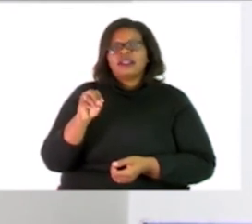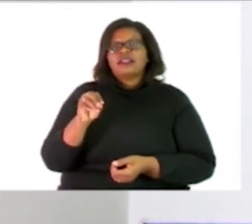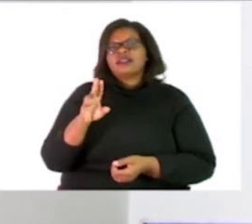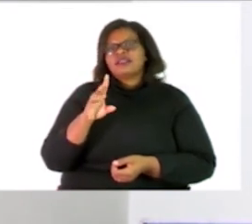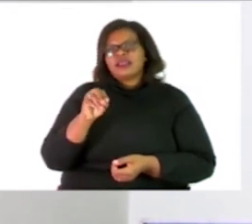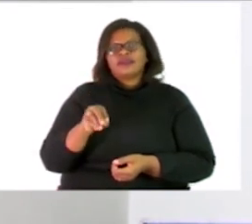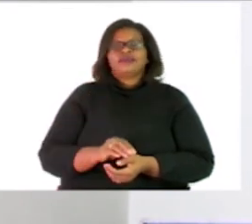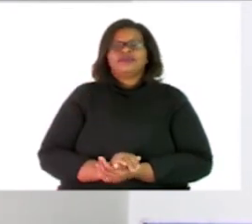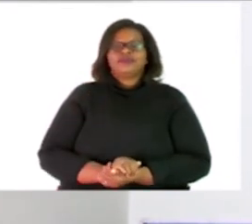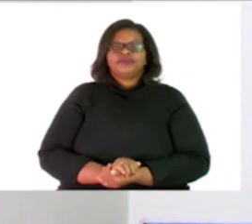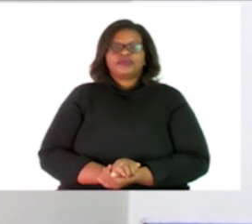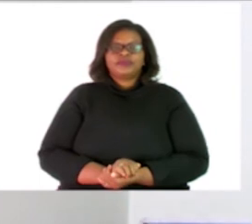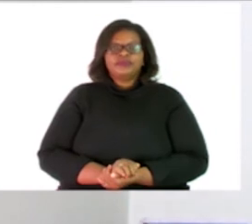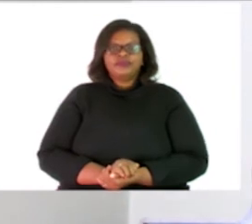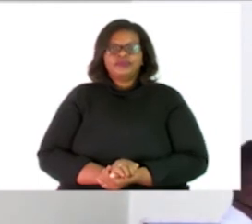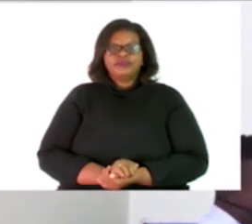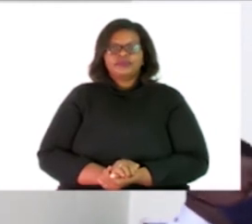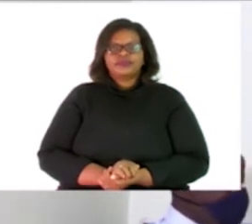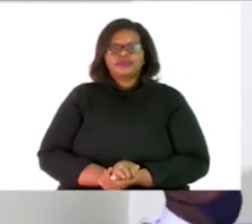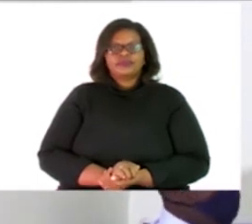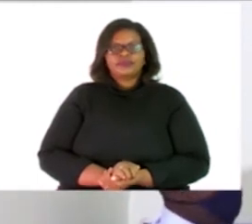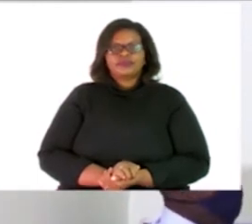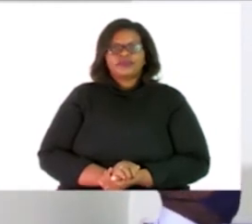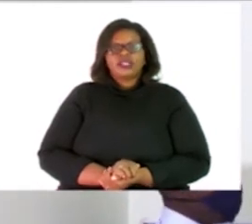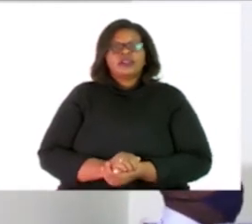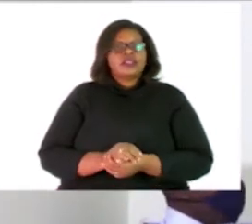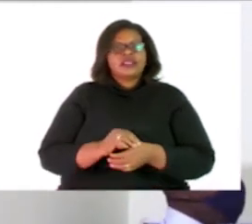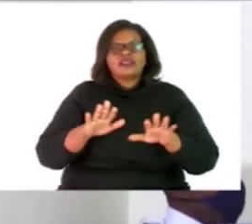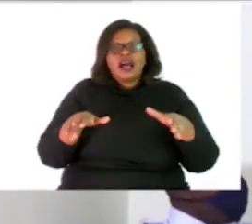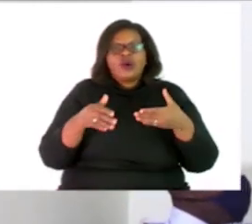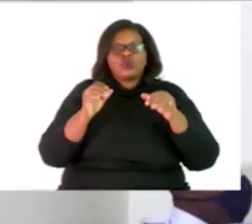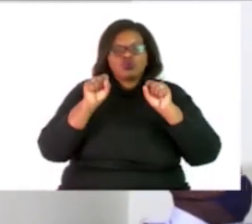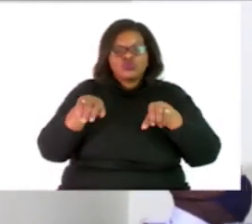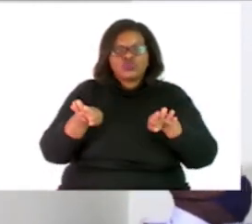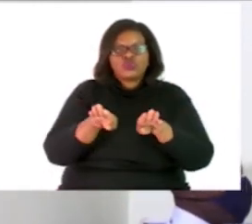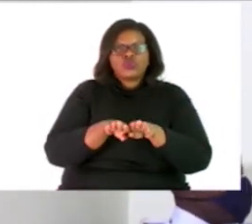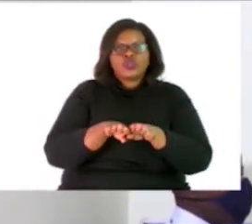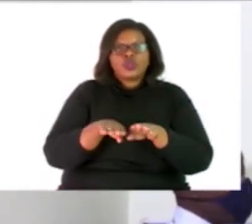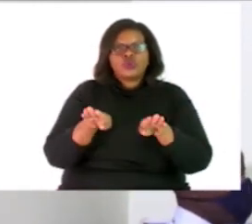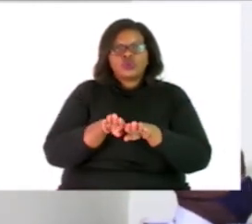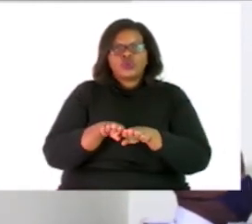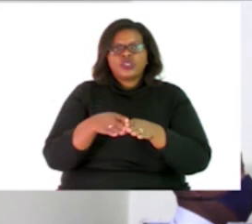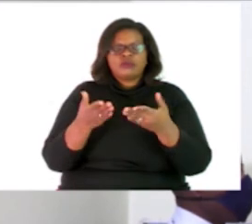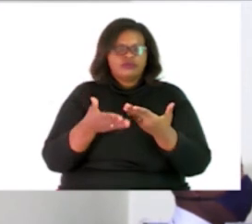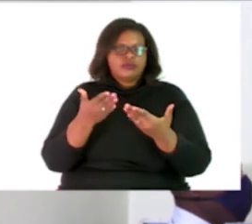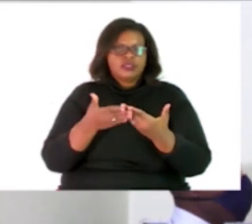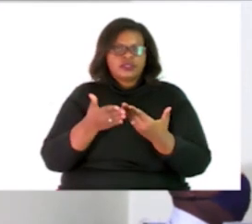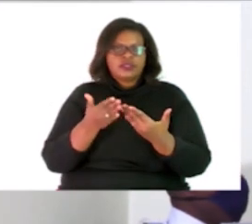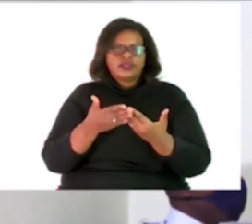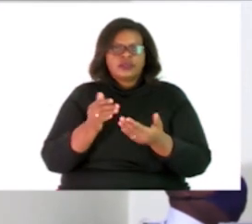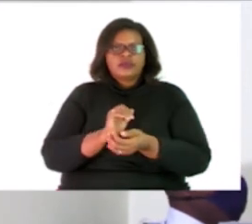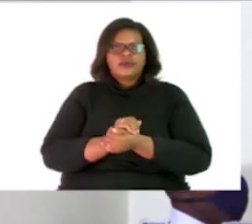10 So in short That is how you have to do it I believe this is much much much easier